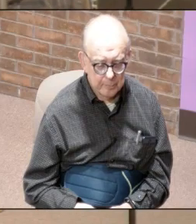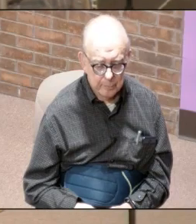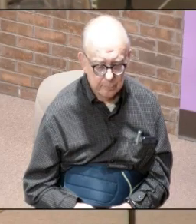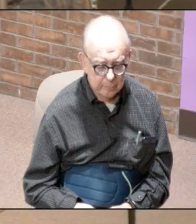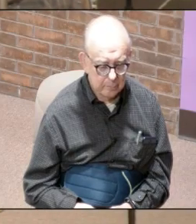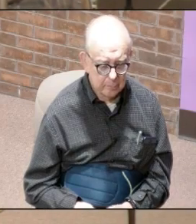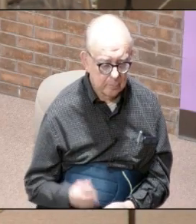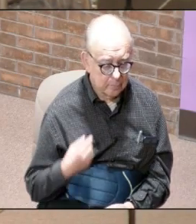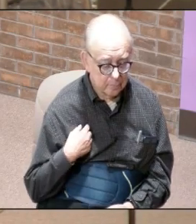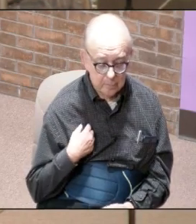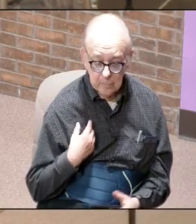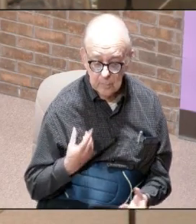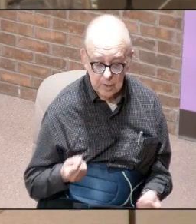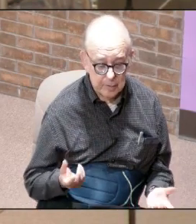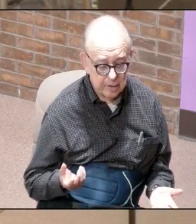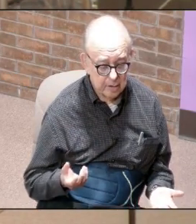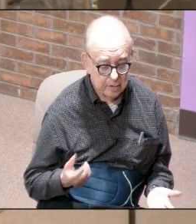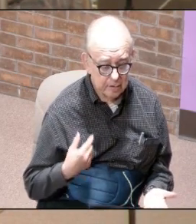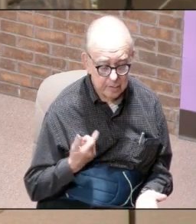what could we have done